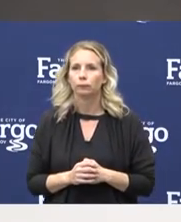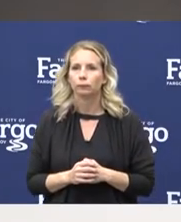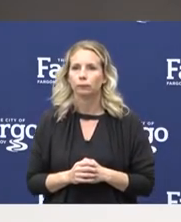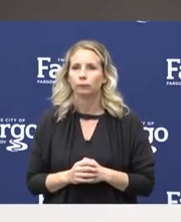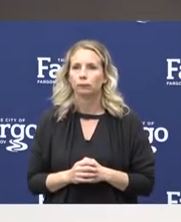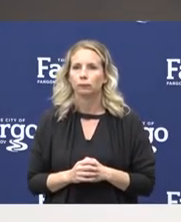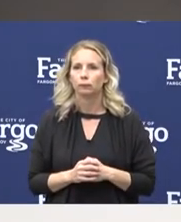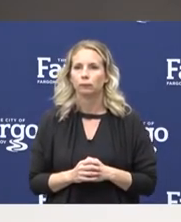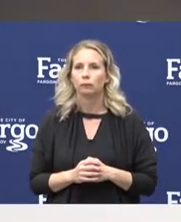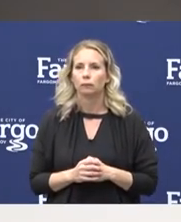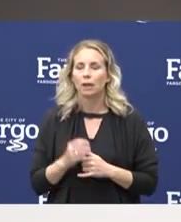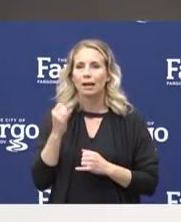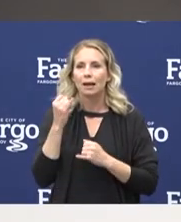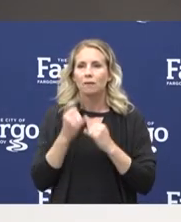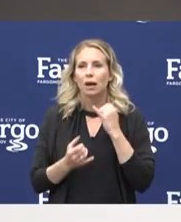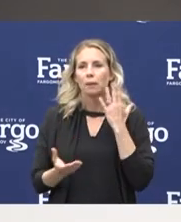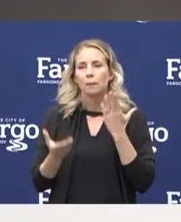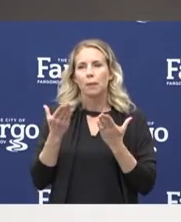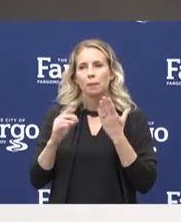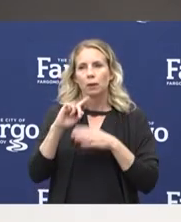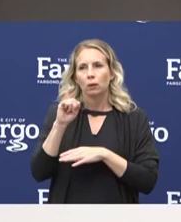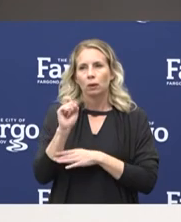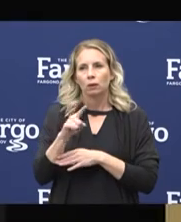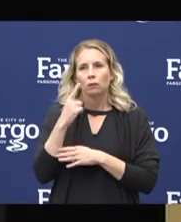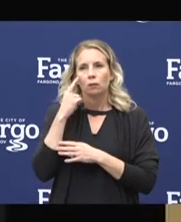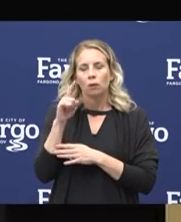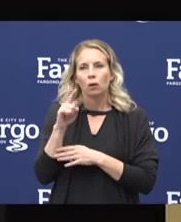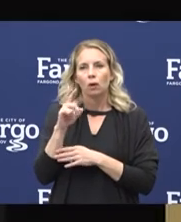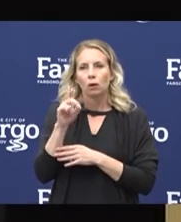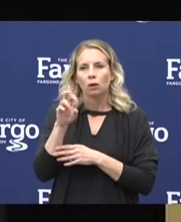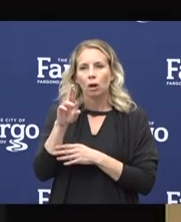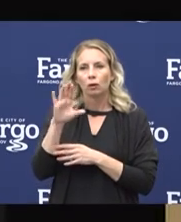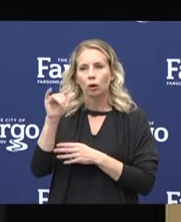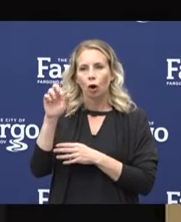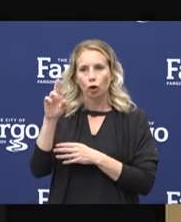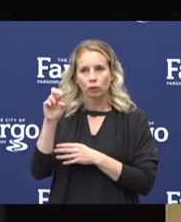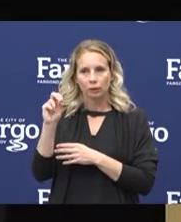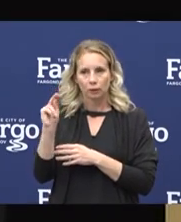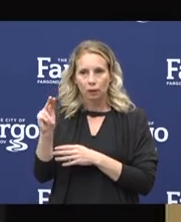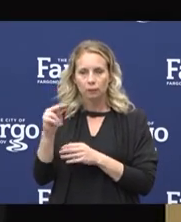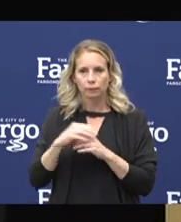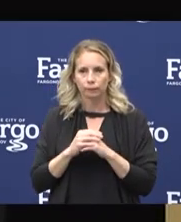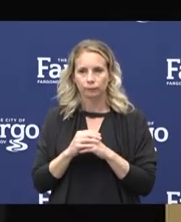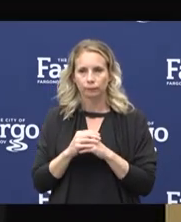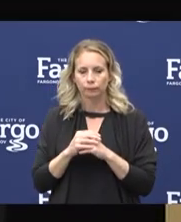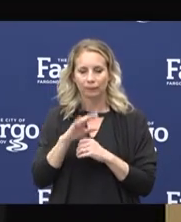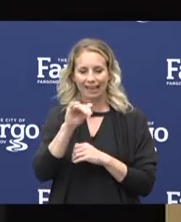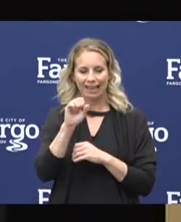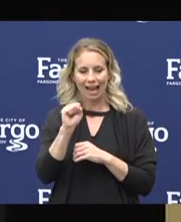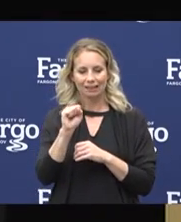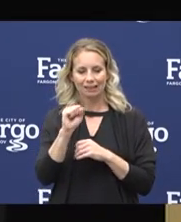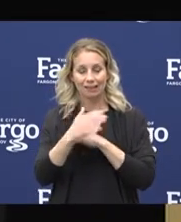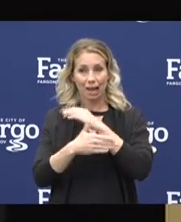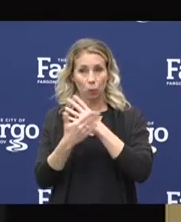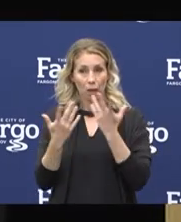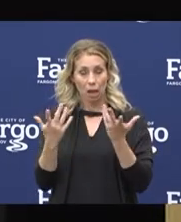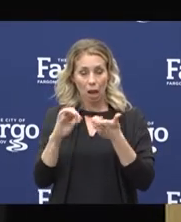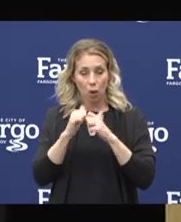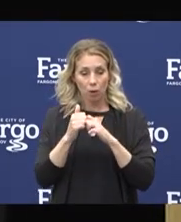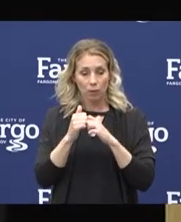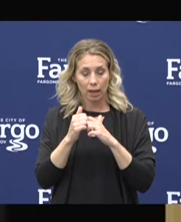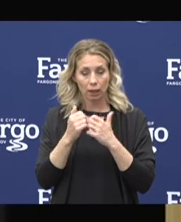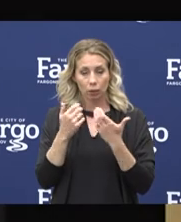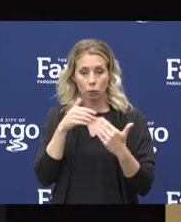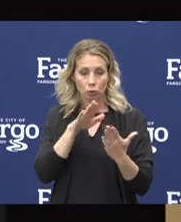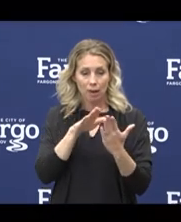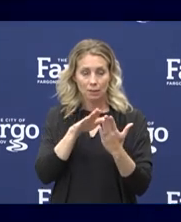Okay, and finally, this may be a question best answered by Dr. Carson. How is Cass County going to address a possible increase in